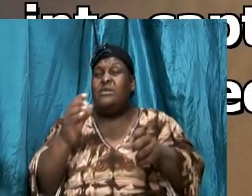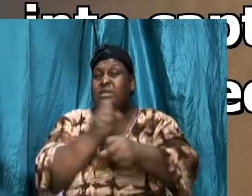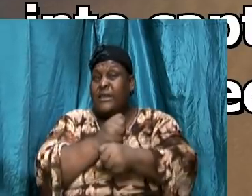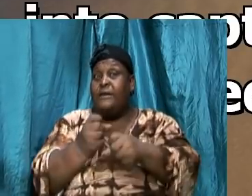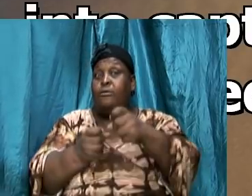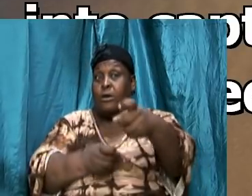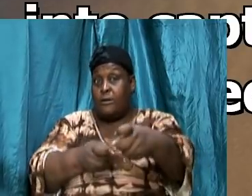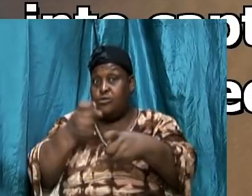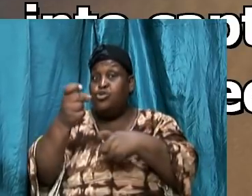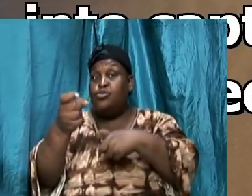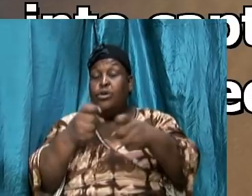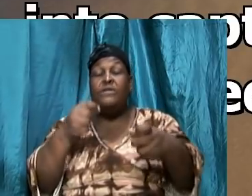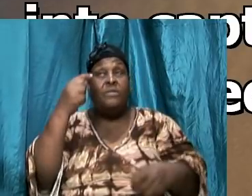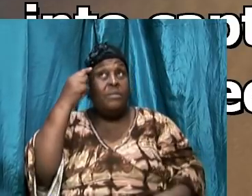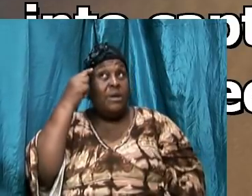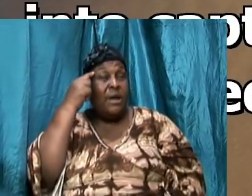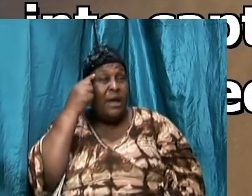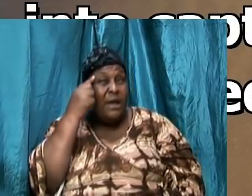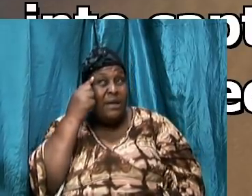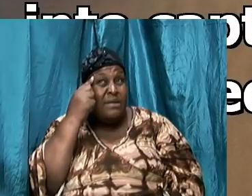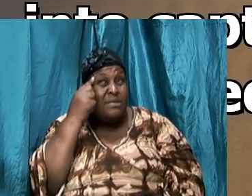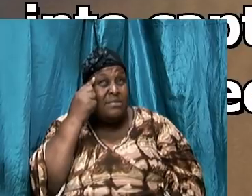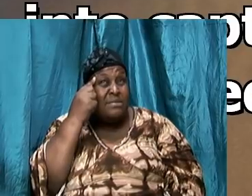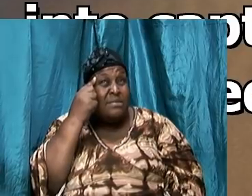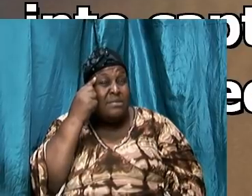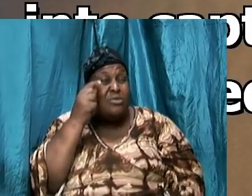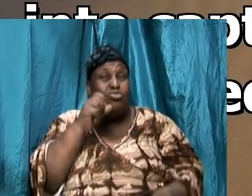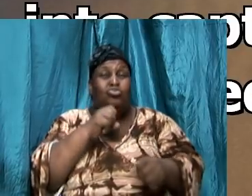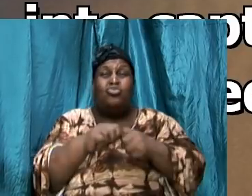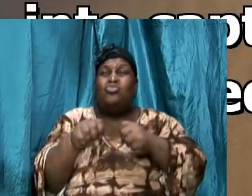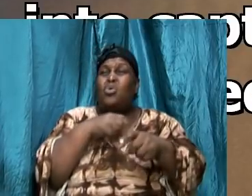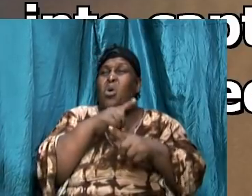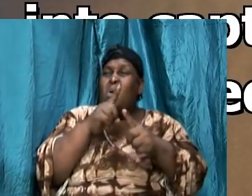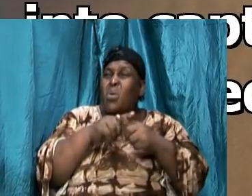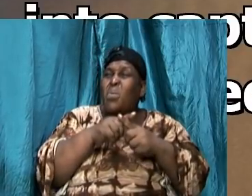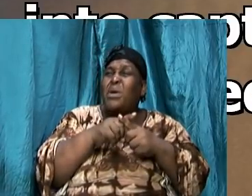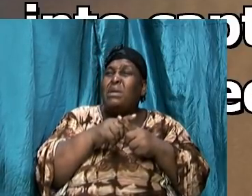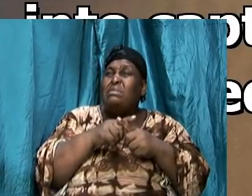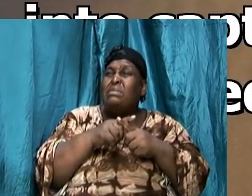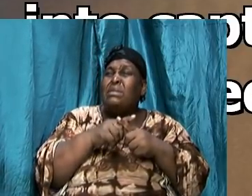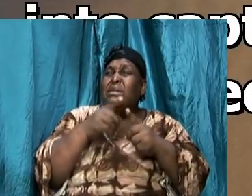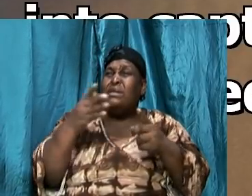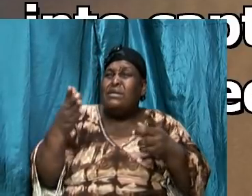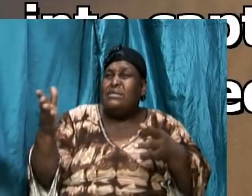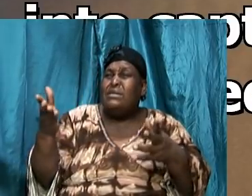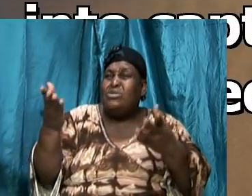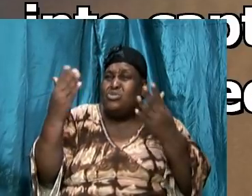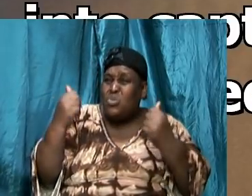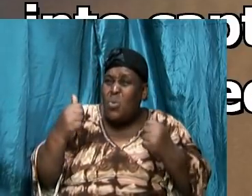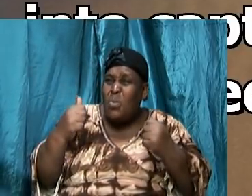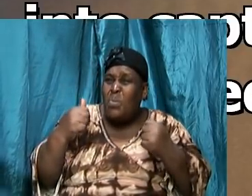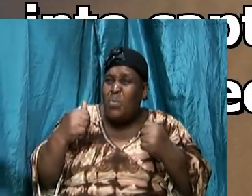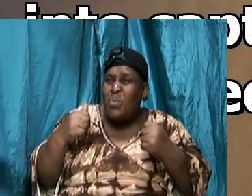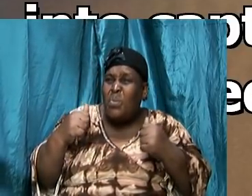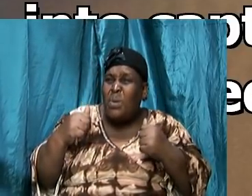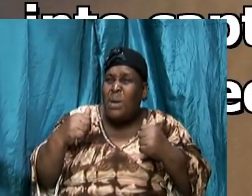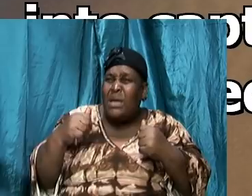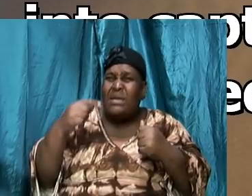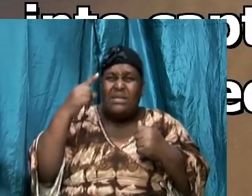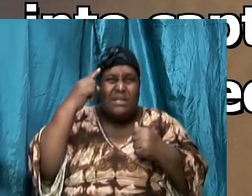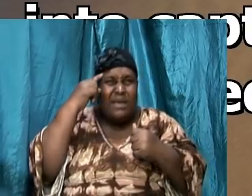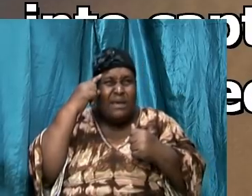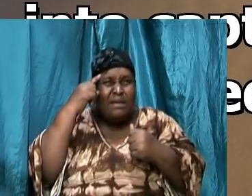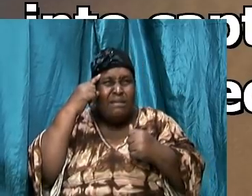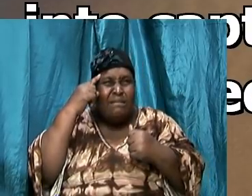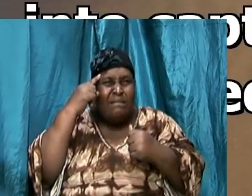that happened come to mind we start to think particular ways about our brother we start to think particular ways about